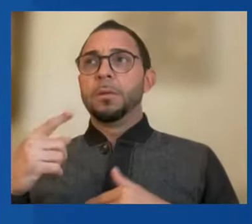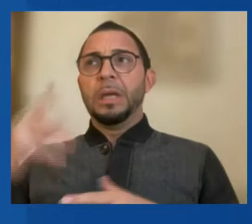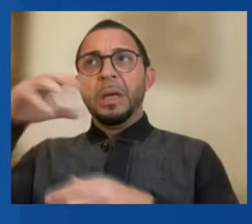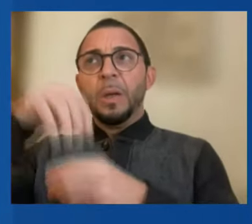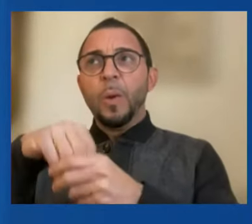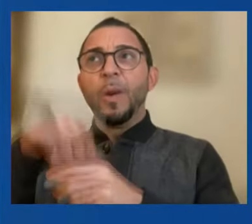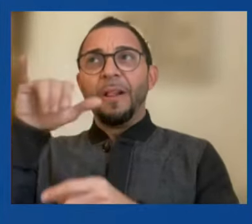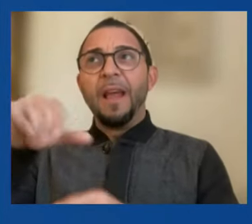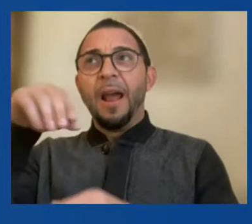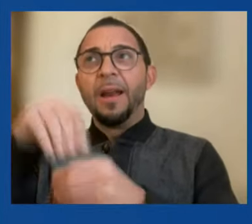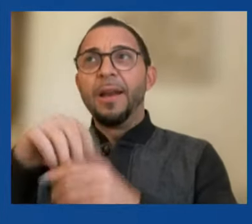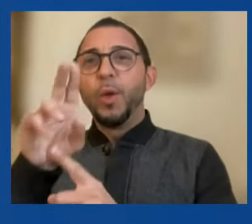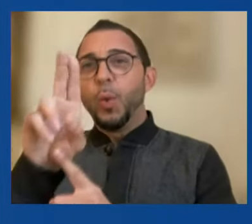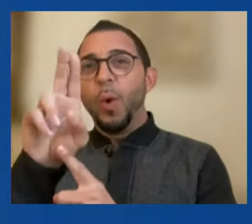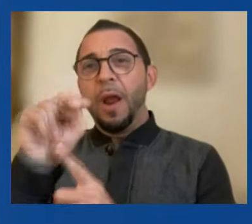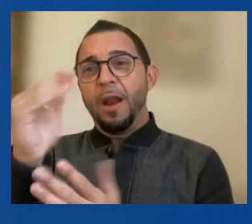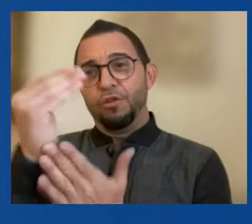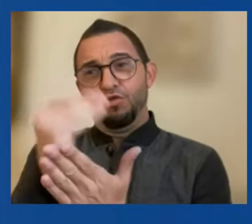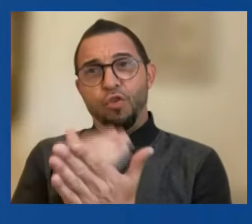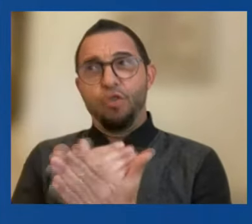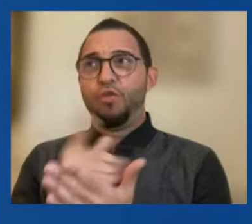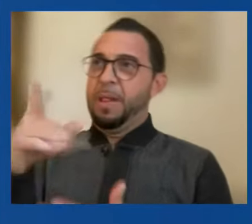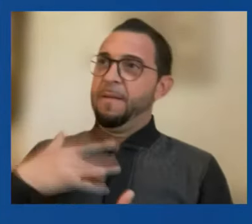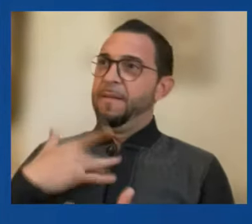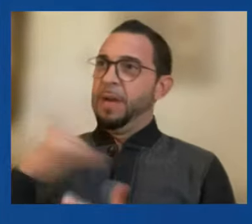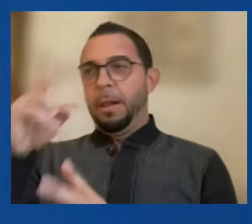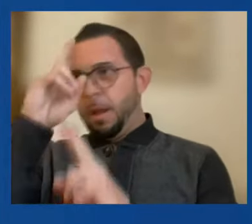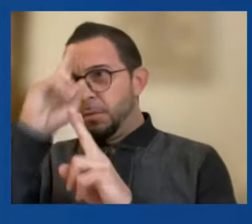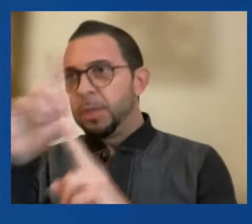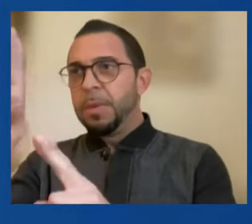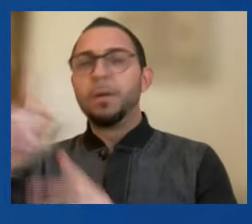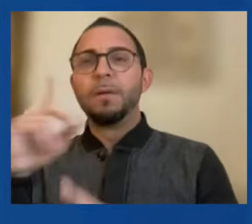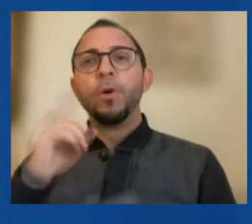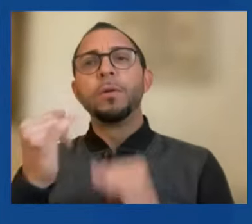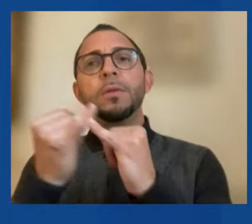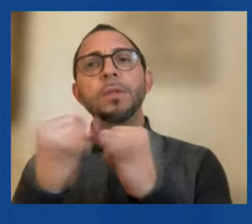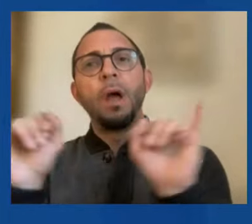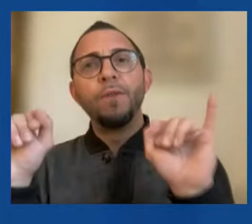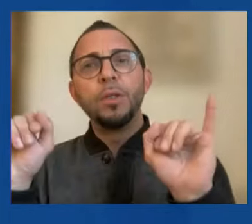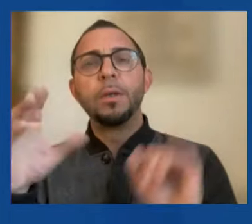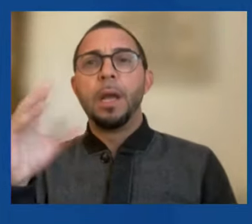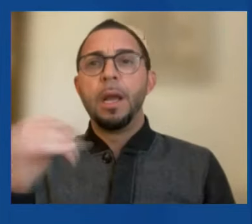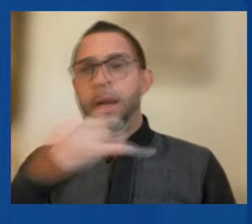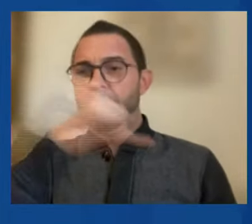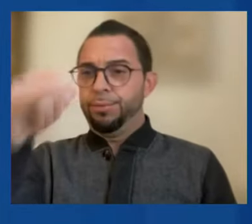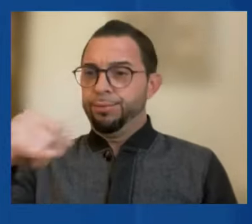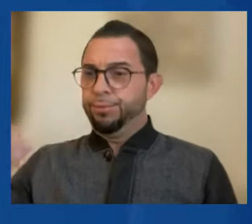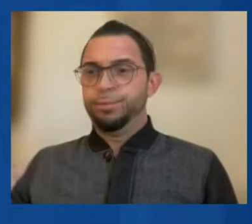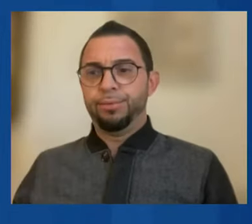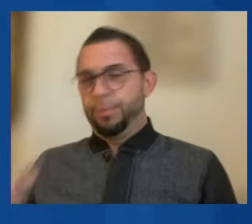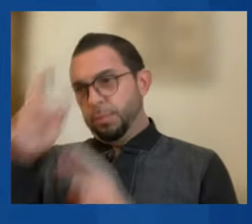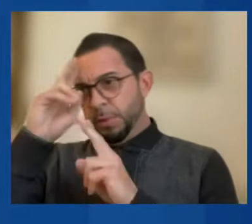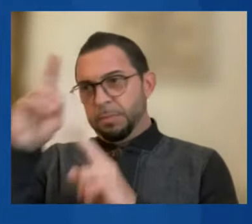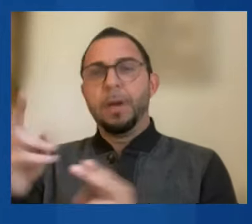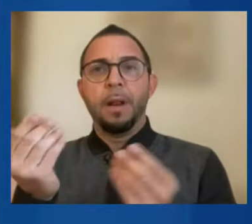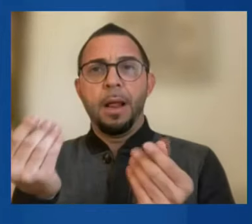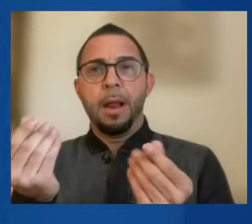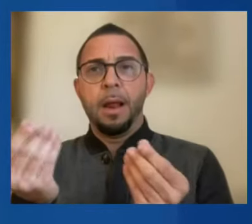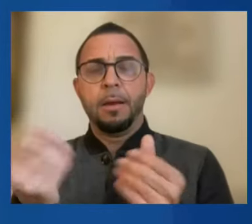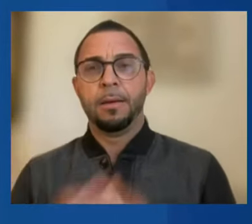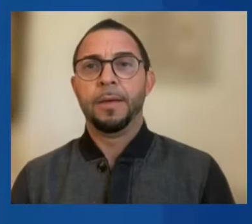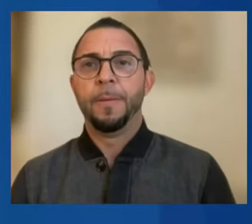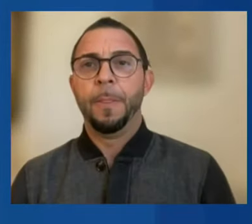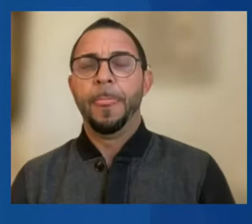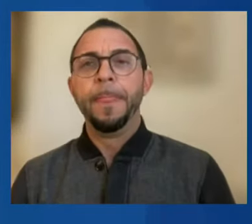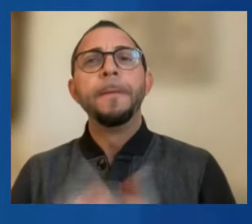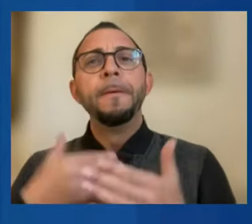UN Charter with respect to sovereignty and territorial integrity. Whatever China's